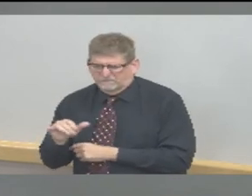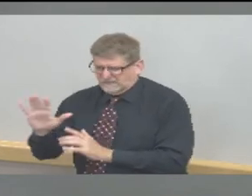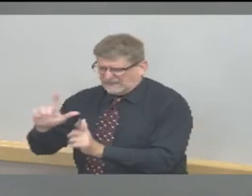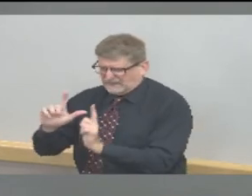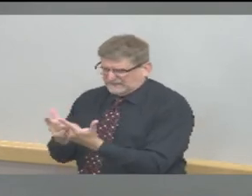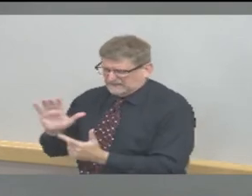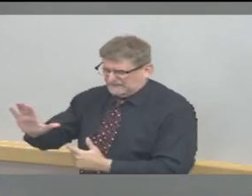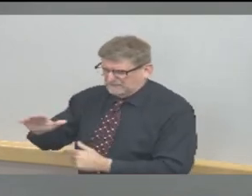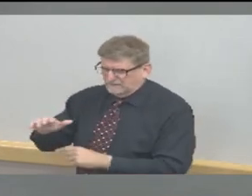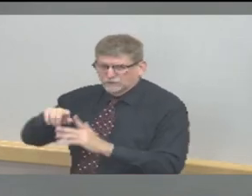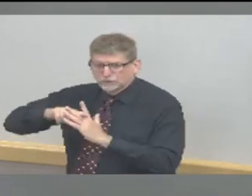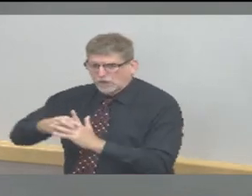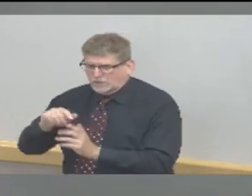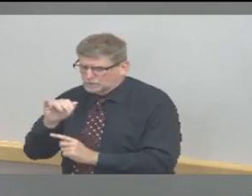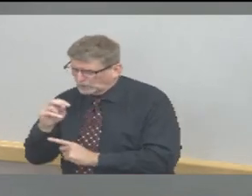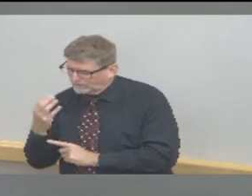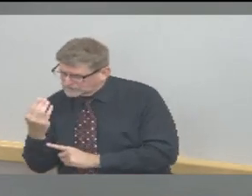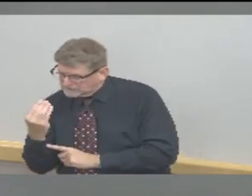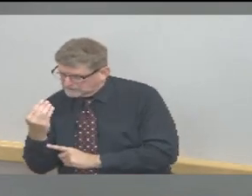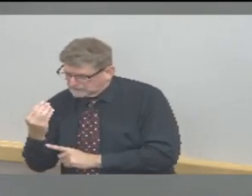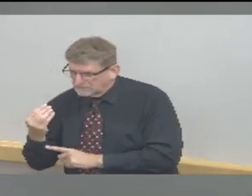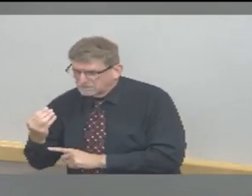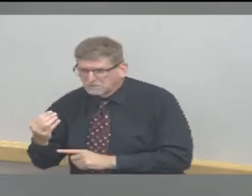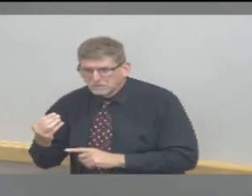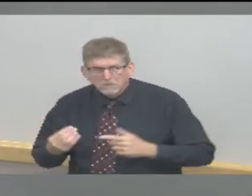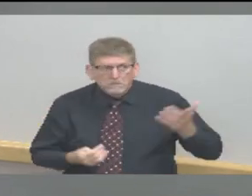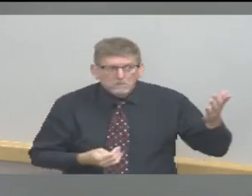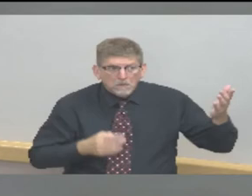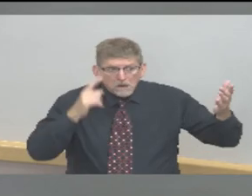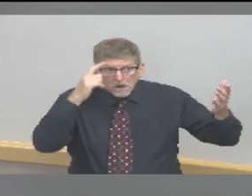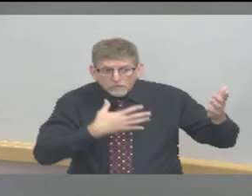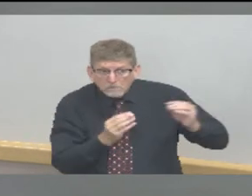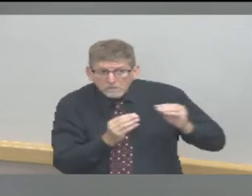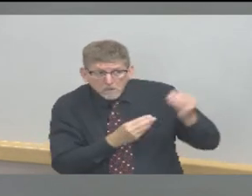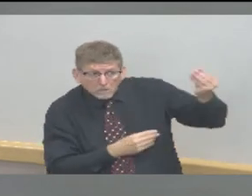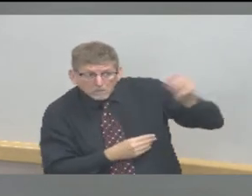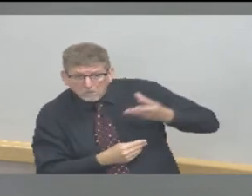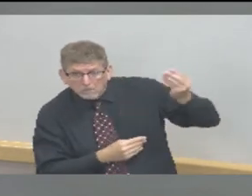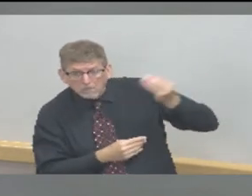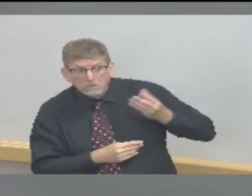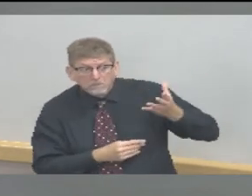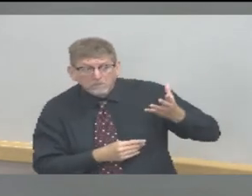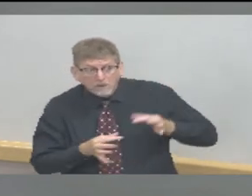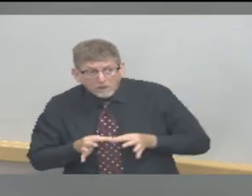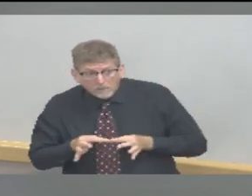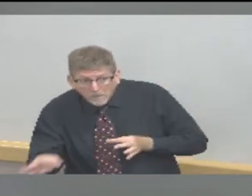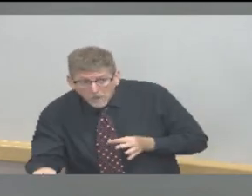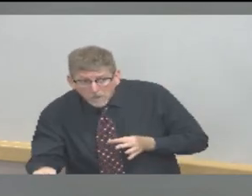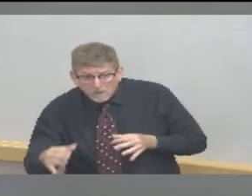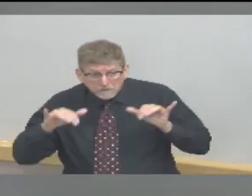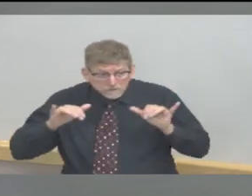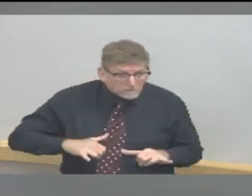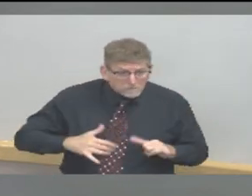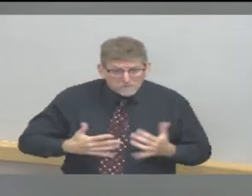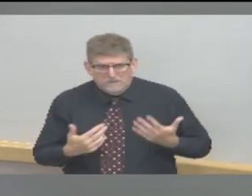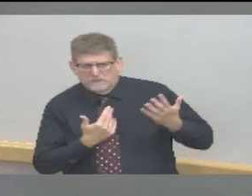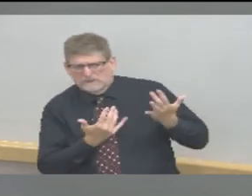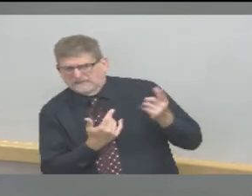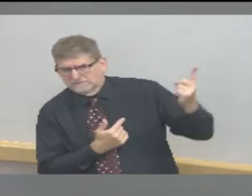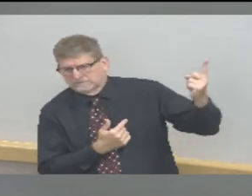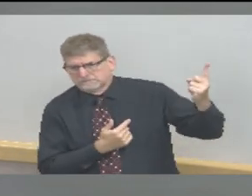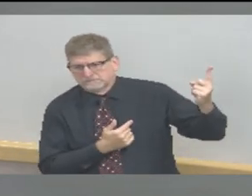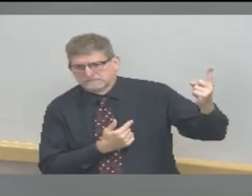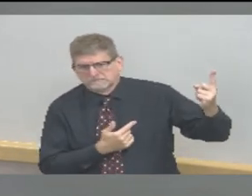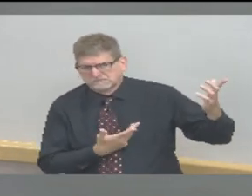information and further details about recreational sports and their practices and so we are awaiting that information